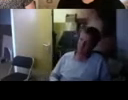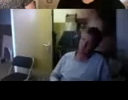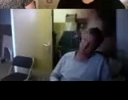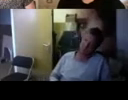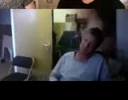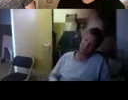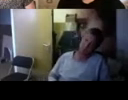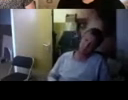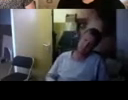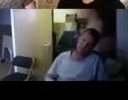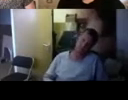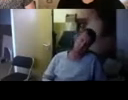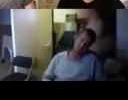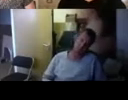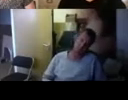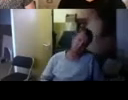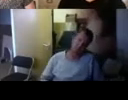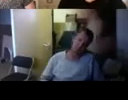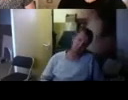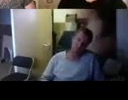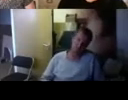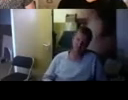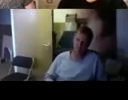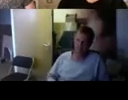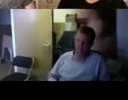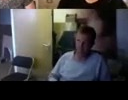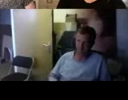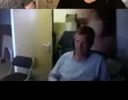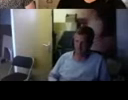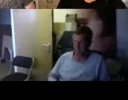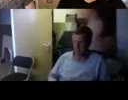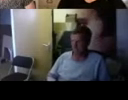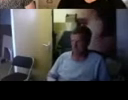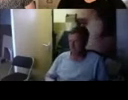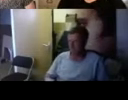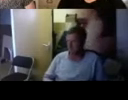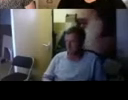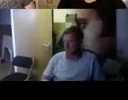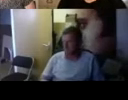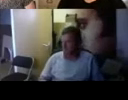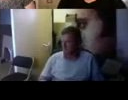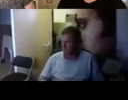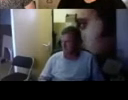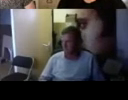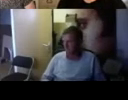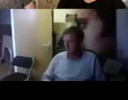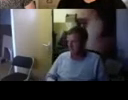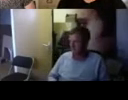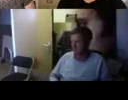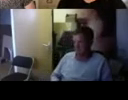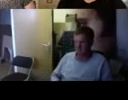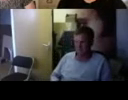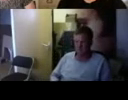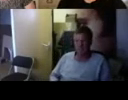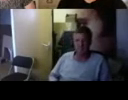relationship that i have with support workers laura isn't working with me anymore she's gone on to leonard cheshire to change 100 and we're very